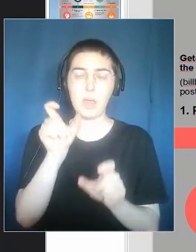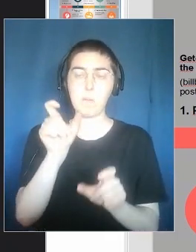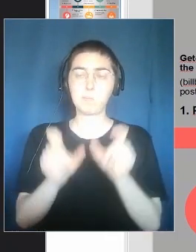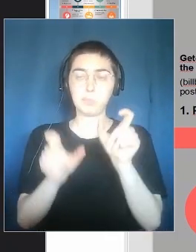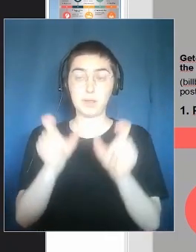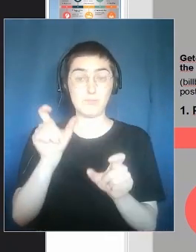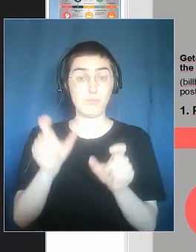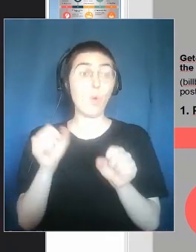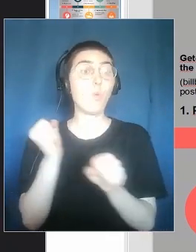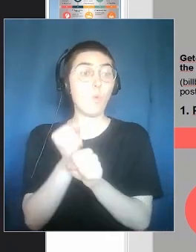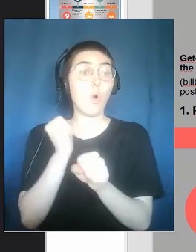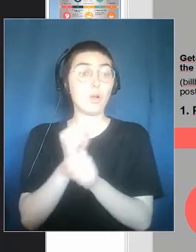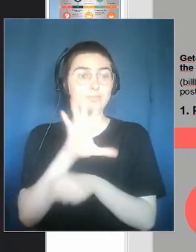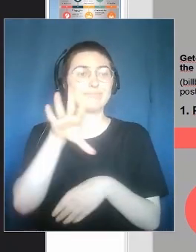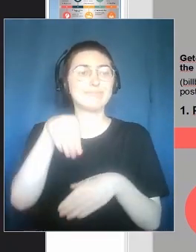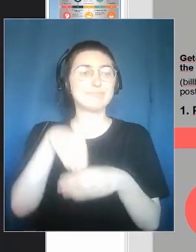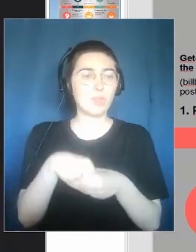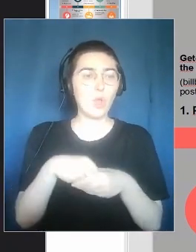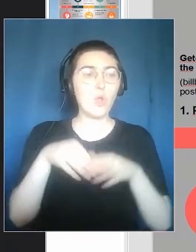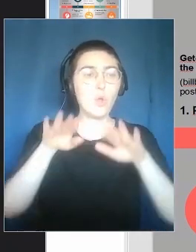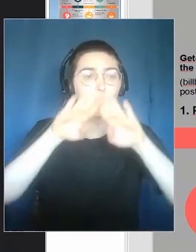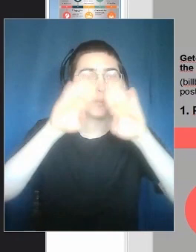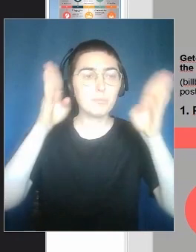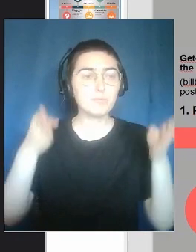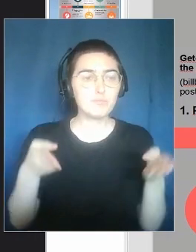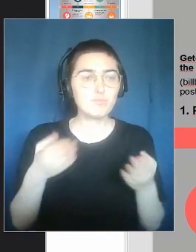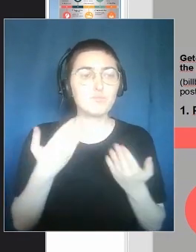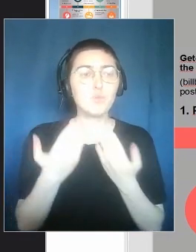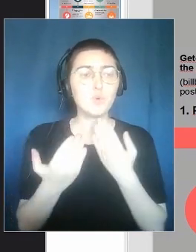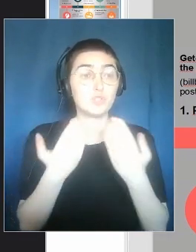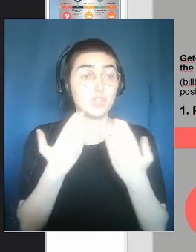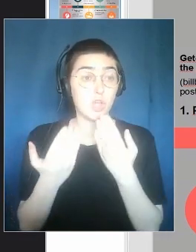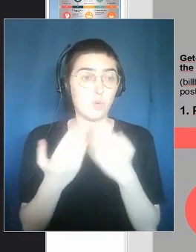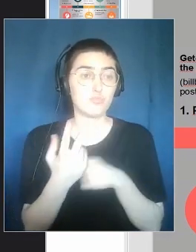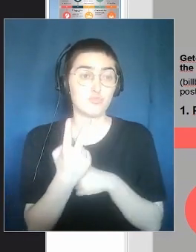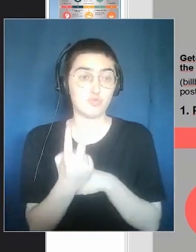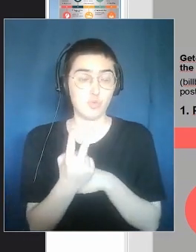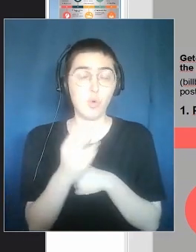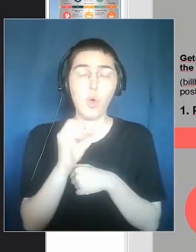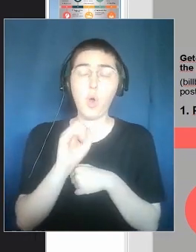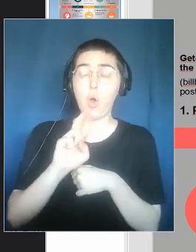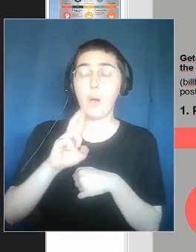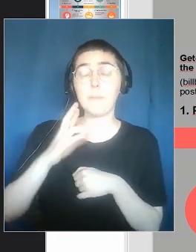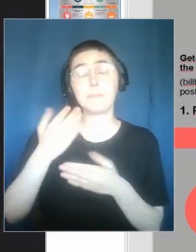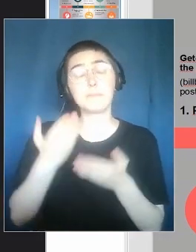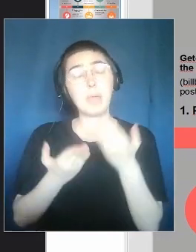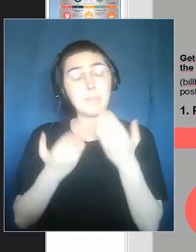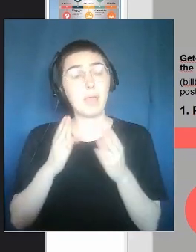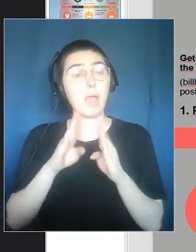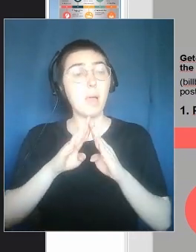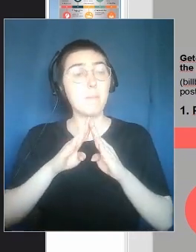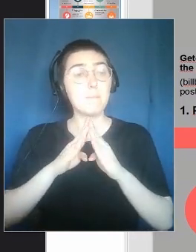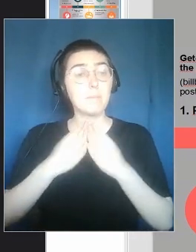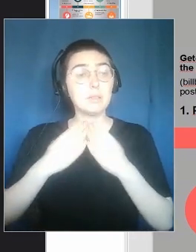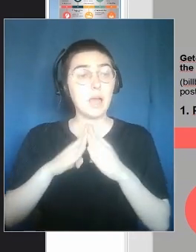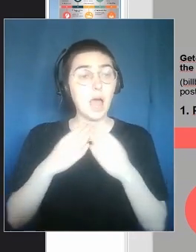working in two small Resia's museums or in the library.